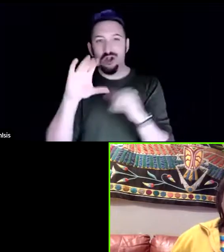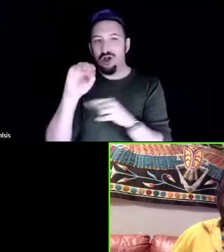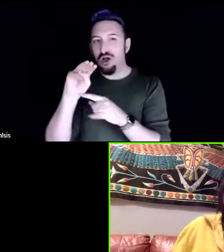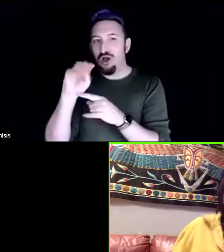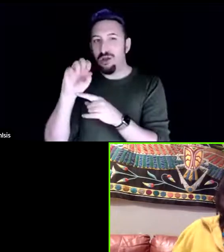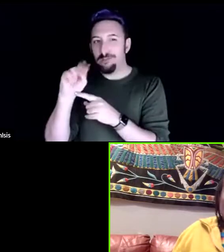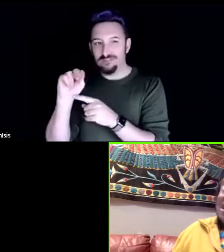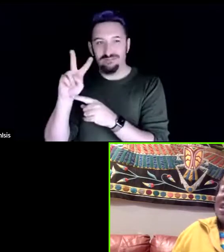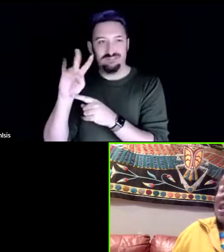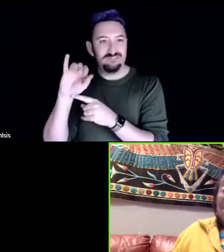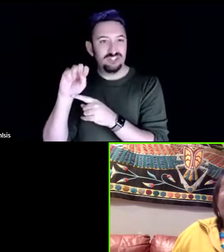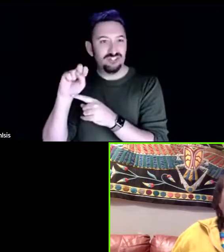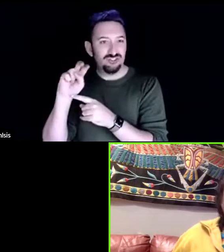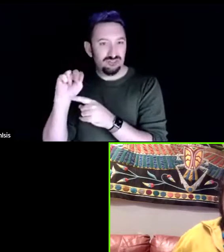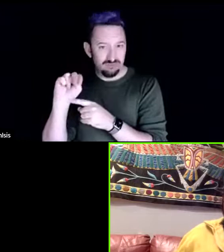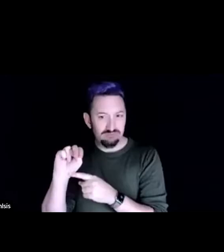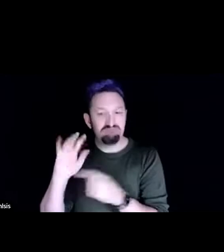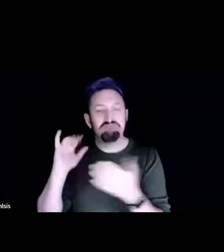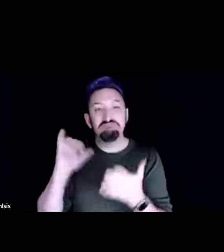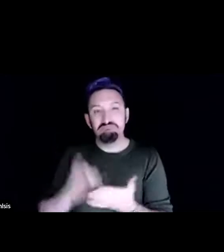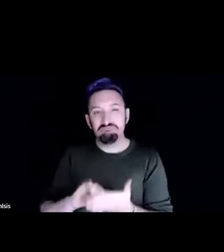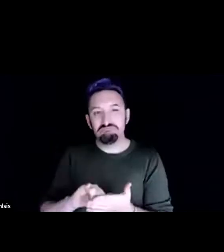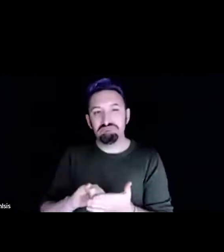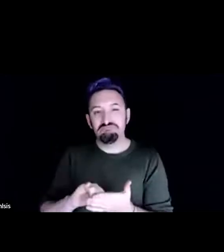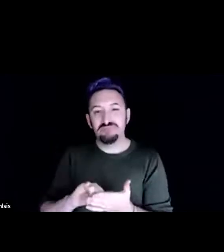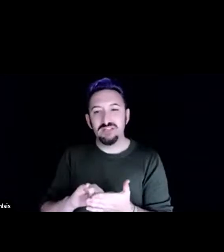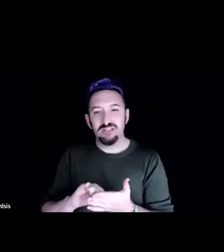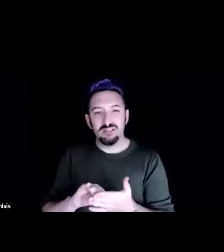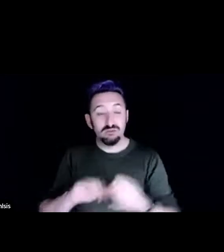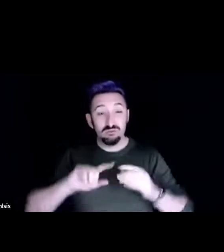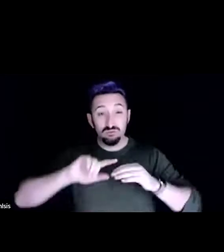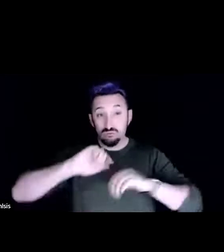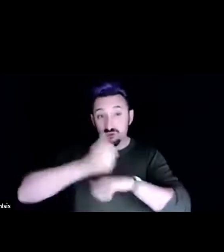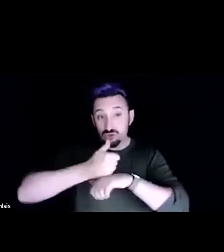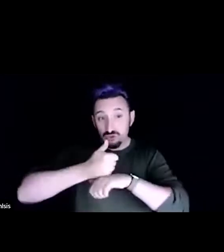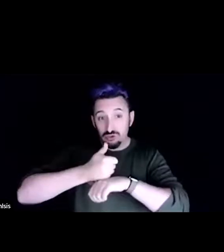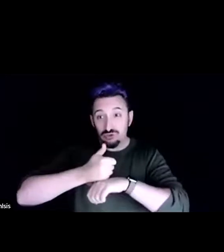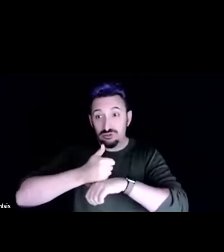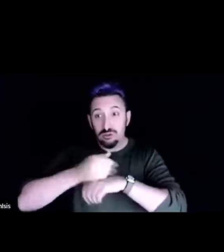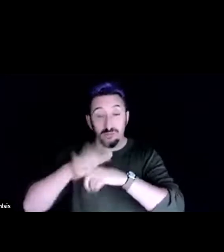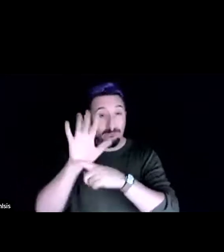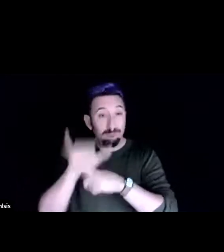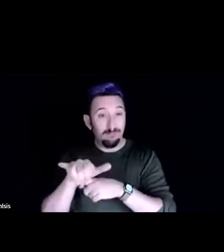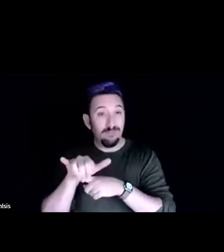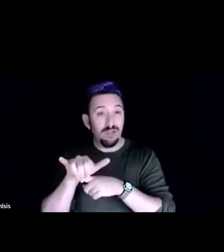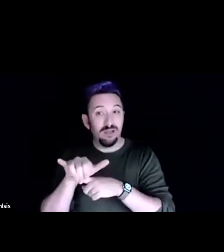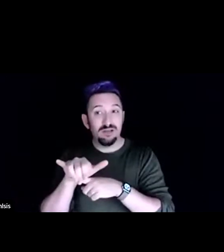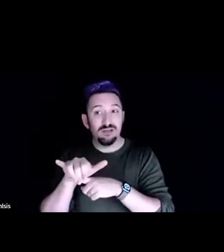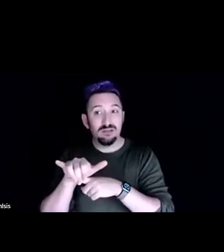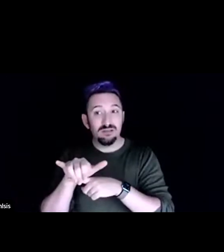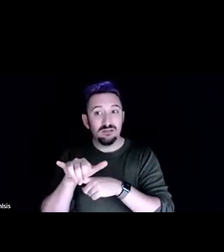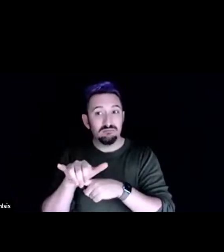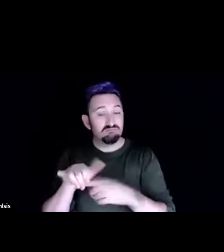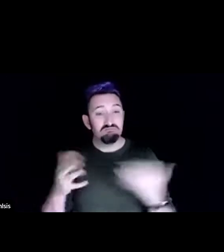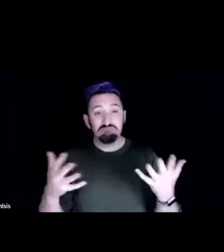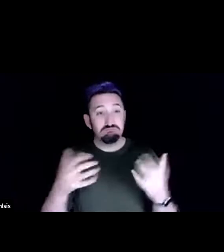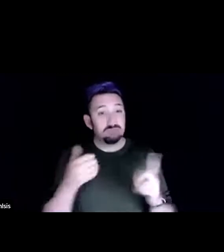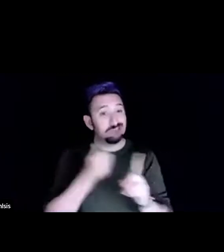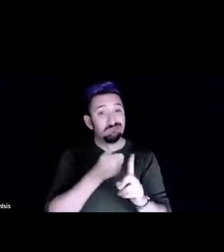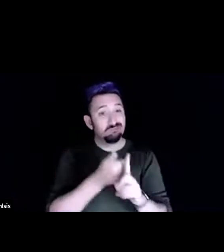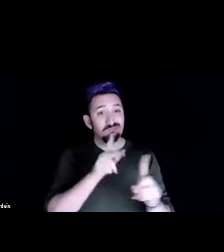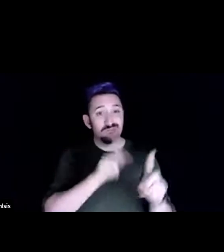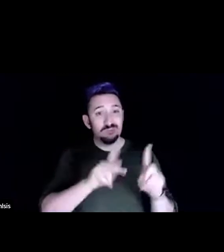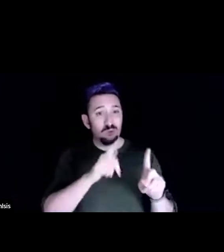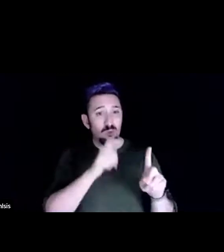vision originally was started by what self professed hippies who wanted to